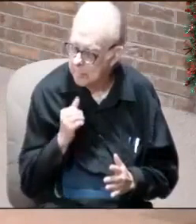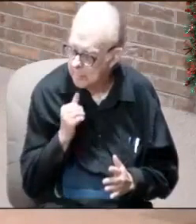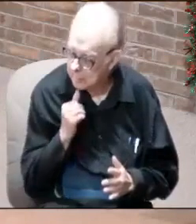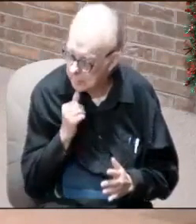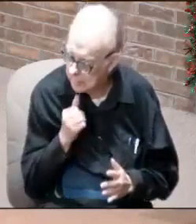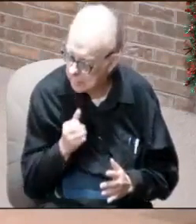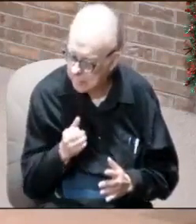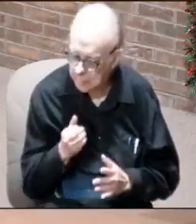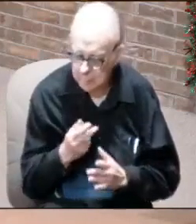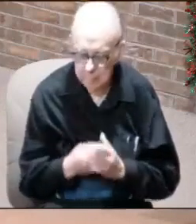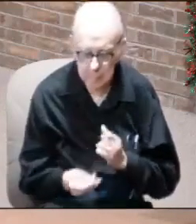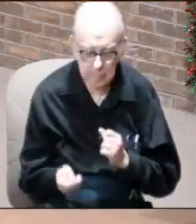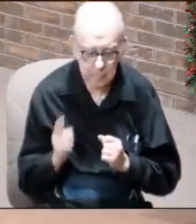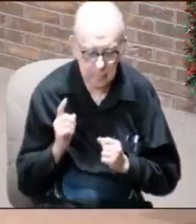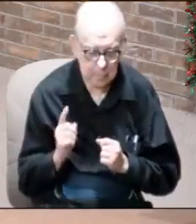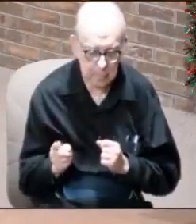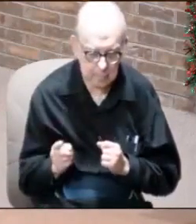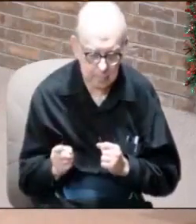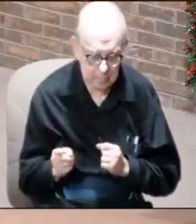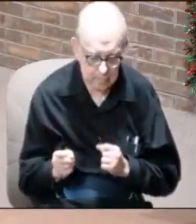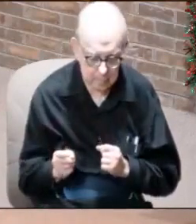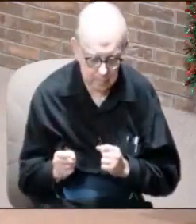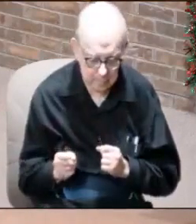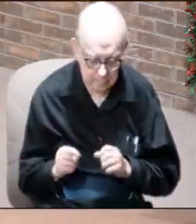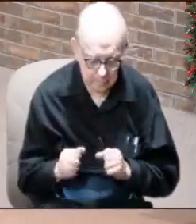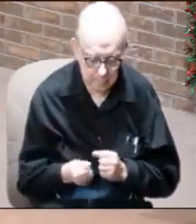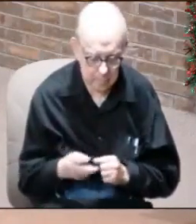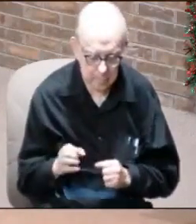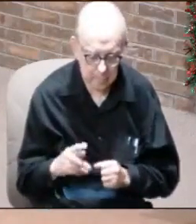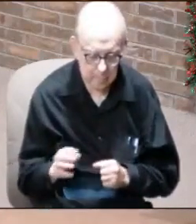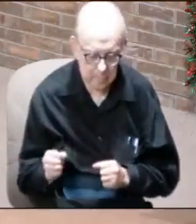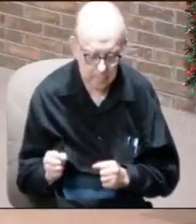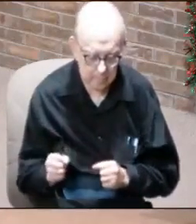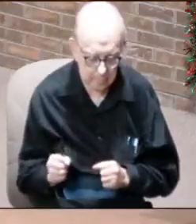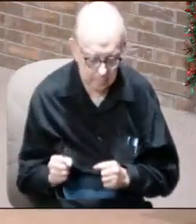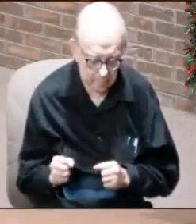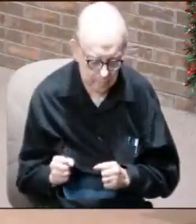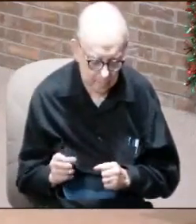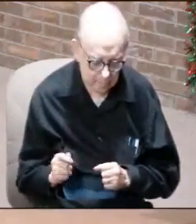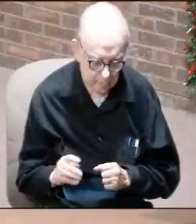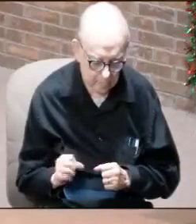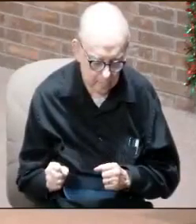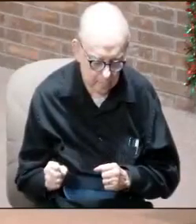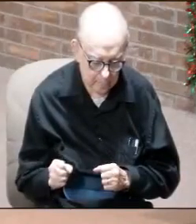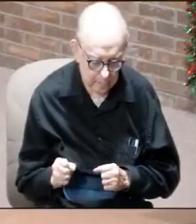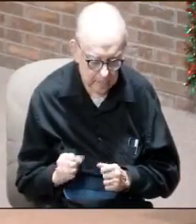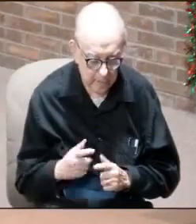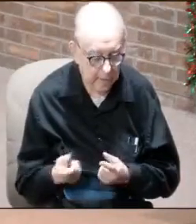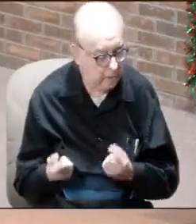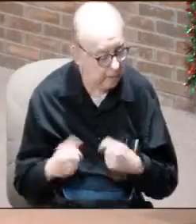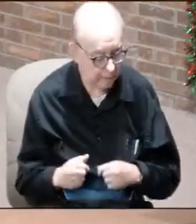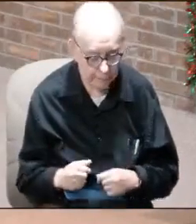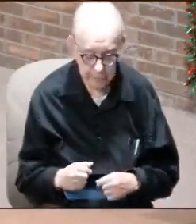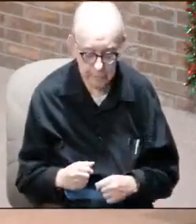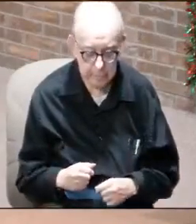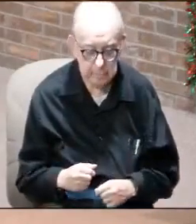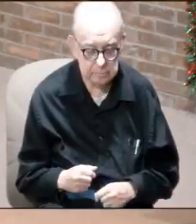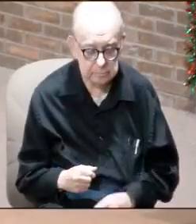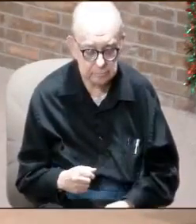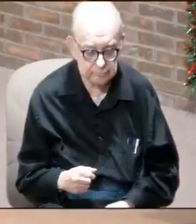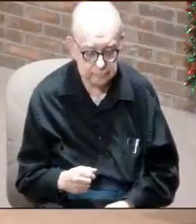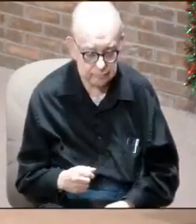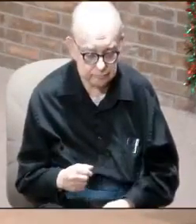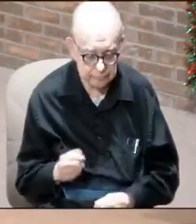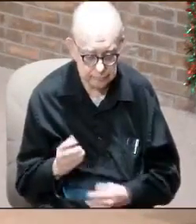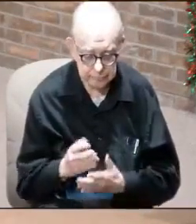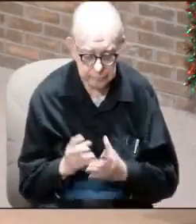both the one who breaks the seal on the scroll and then comes, okay? So it's